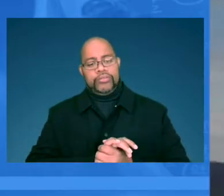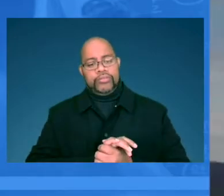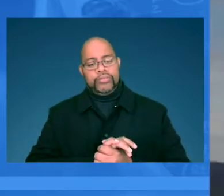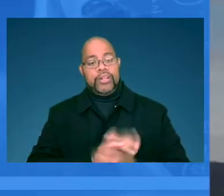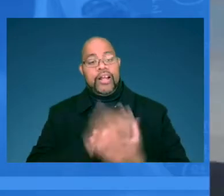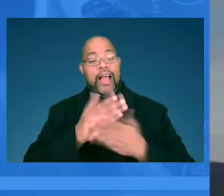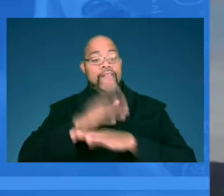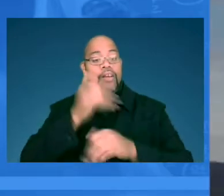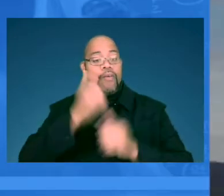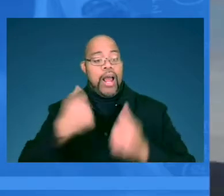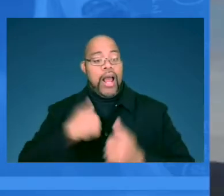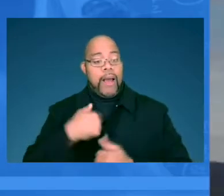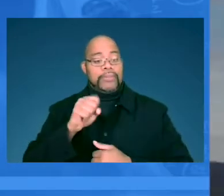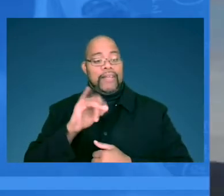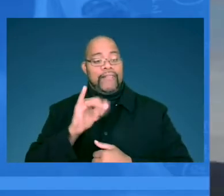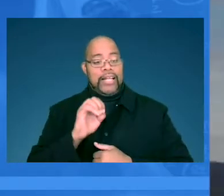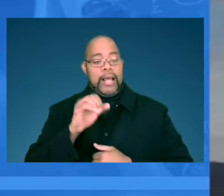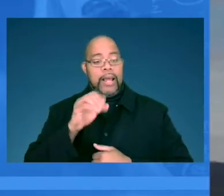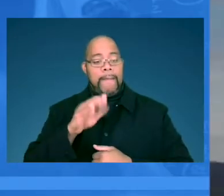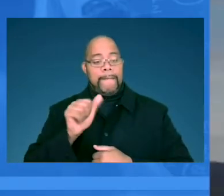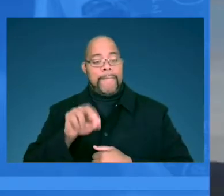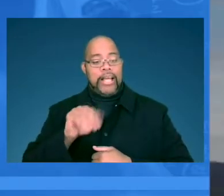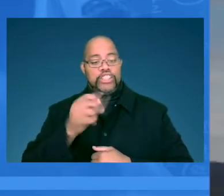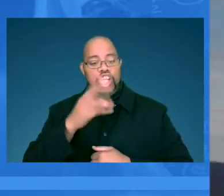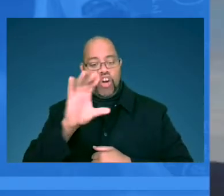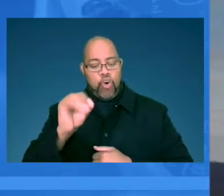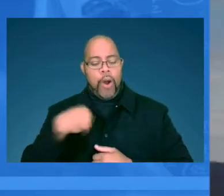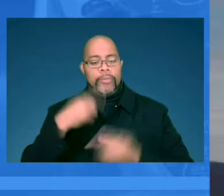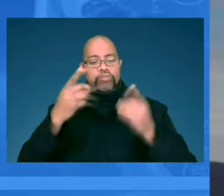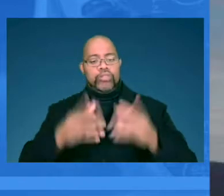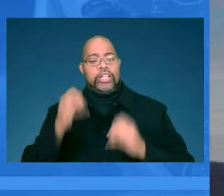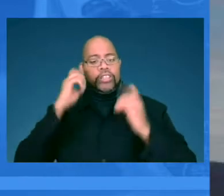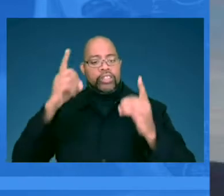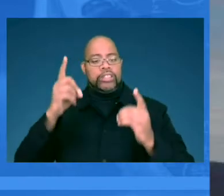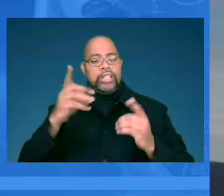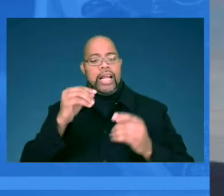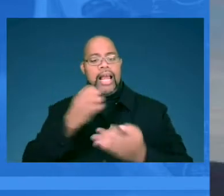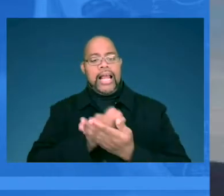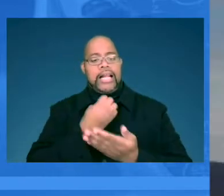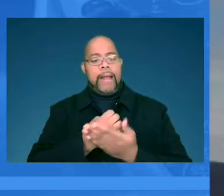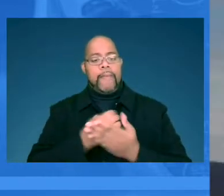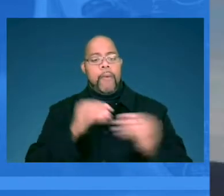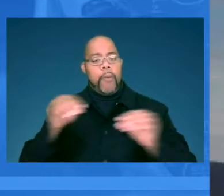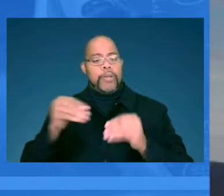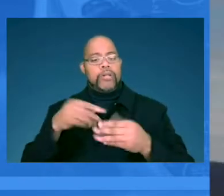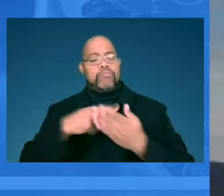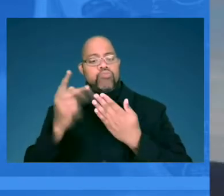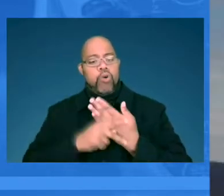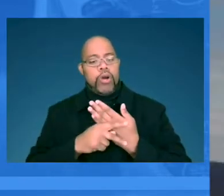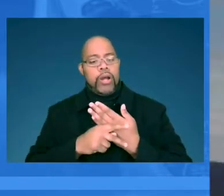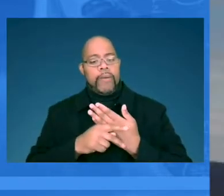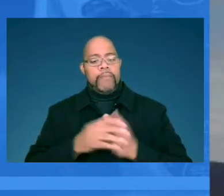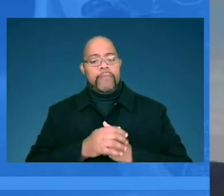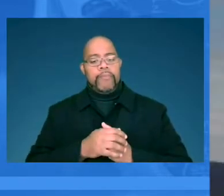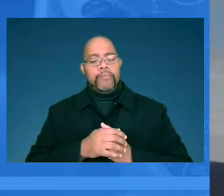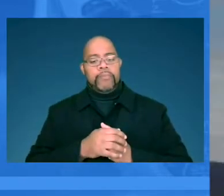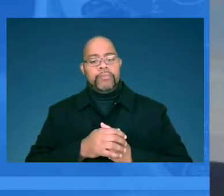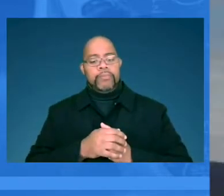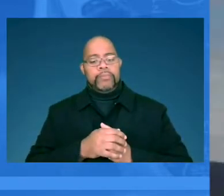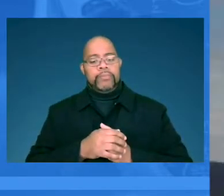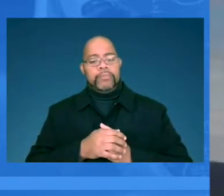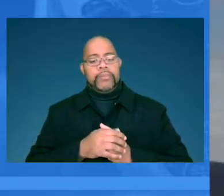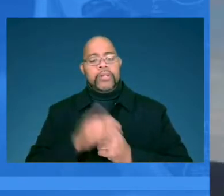Good afternoon, everyone. I am Stephanie Banchero. I am the director of the Education and Economic Mobility Program at the Joyce Foundation.